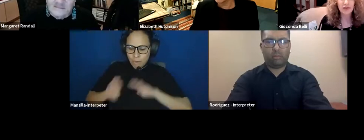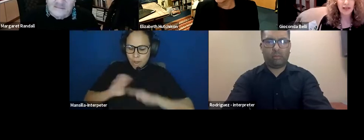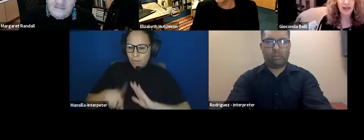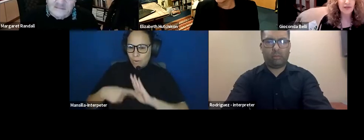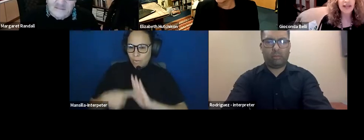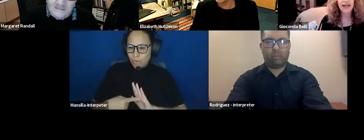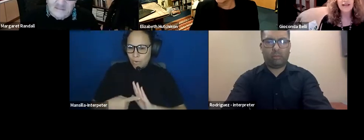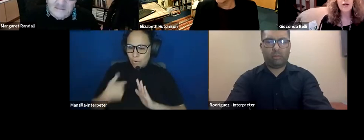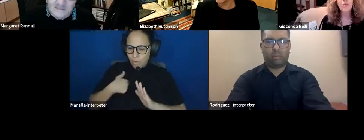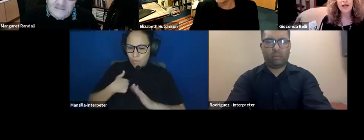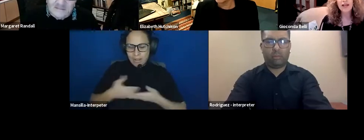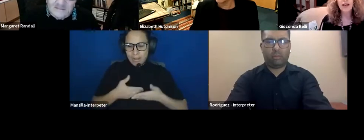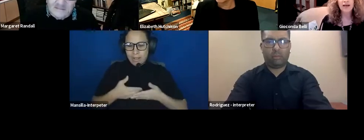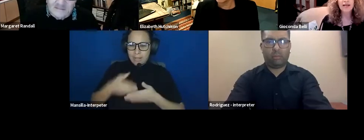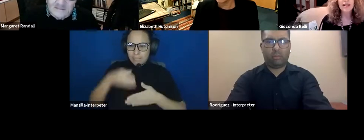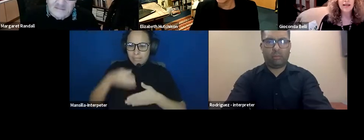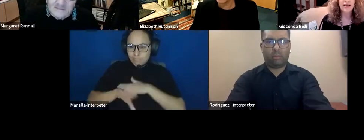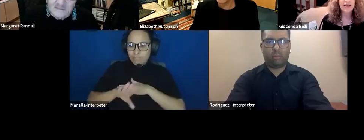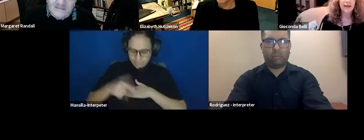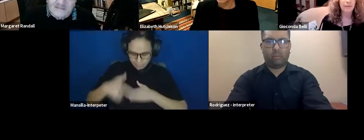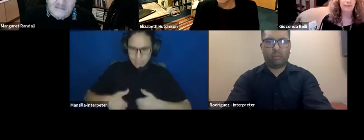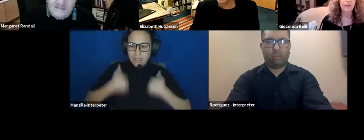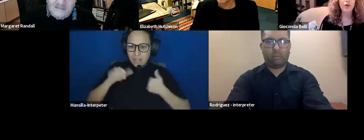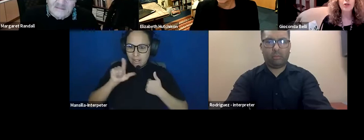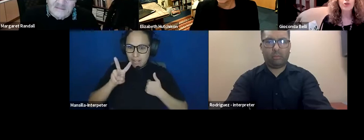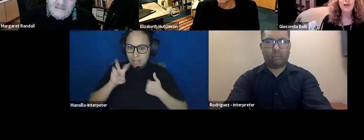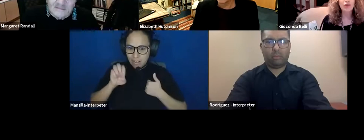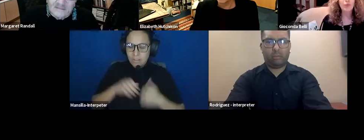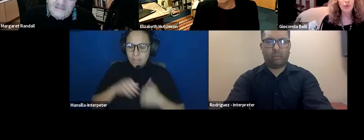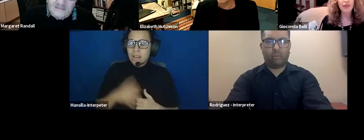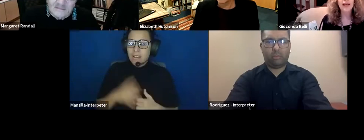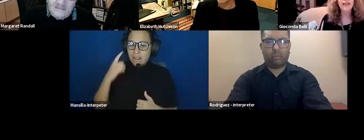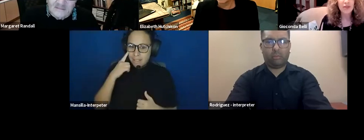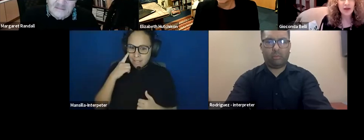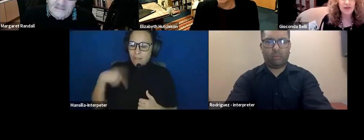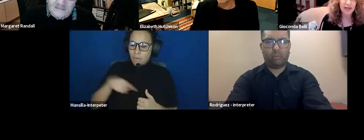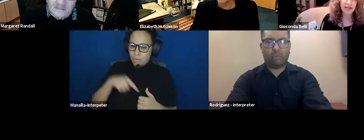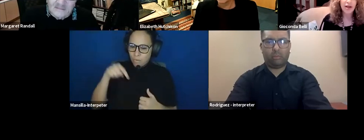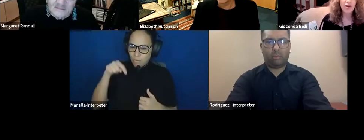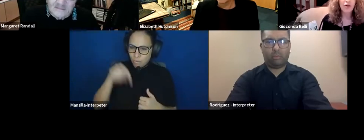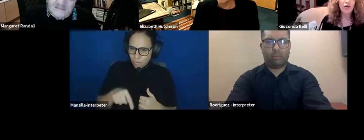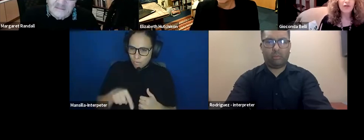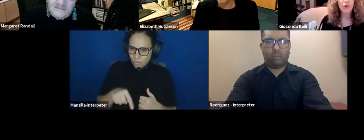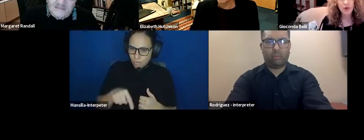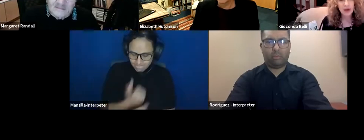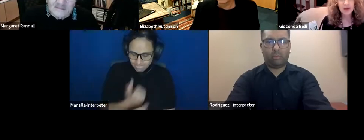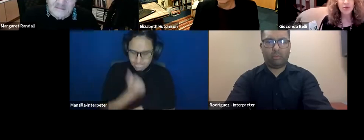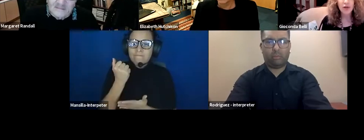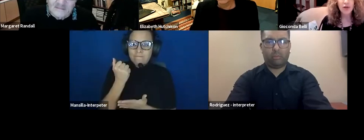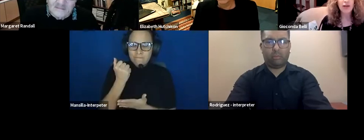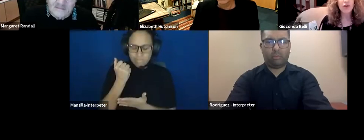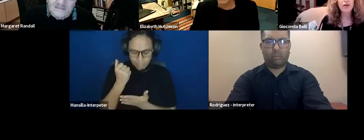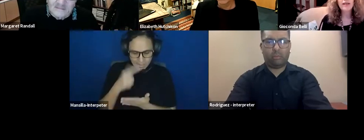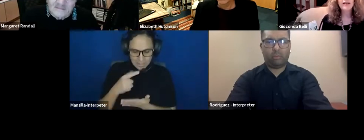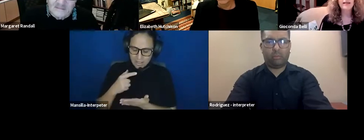taking care of life, I think we are going to have to put that in service of the world